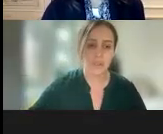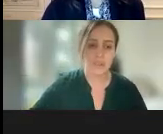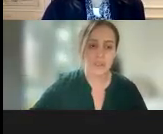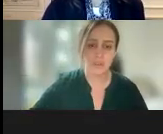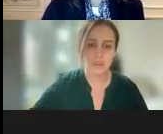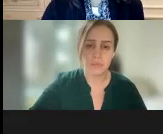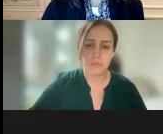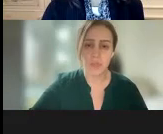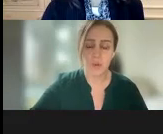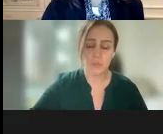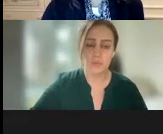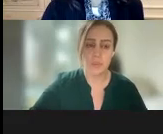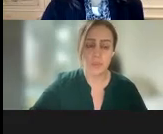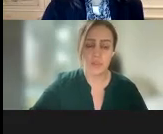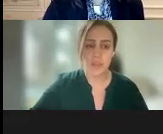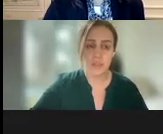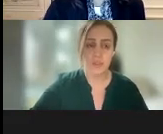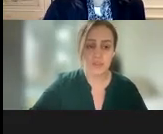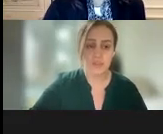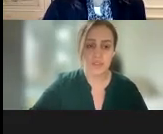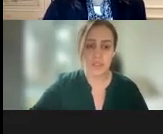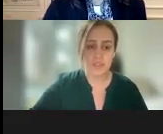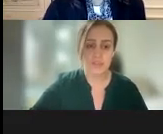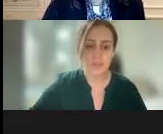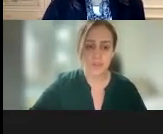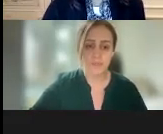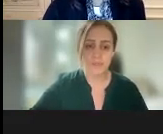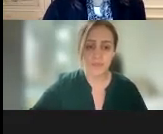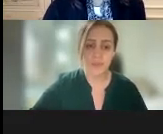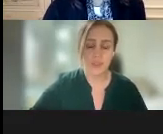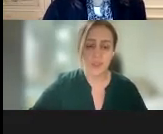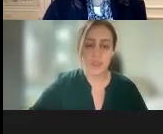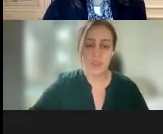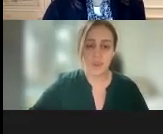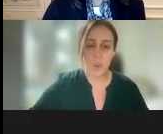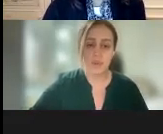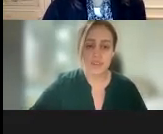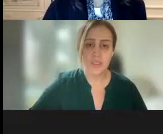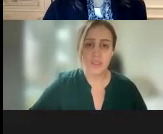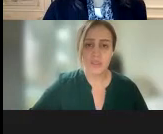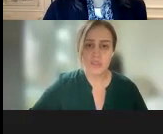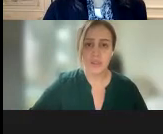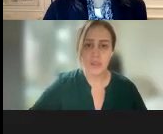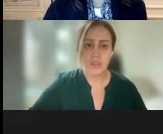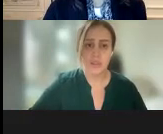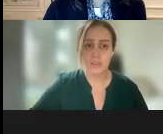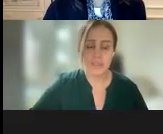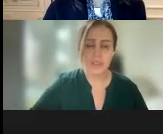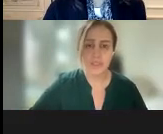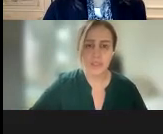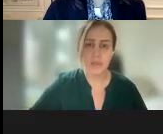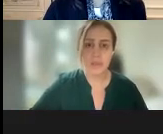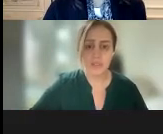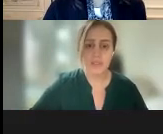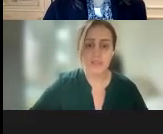tailored to the specific mission of each agency. As I mentioned before, metrics are very important across